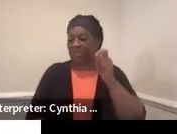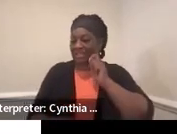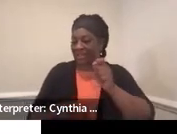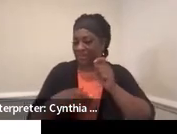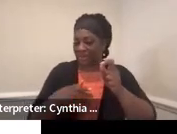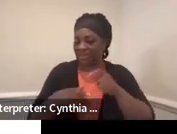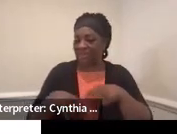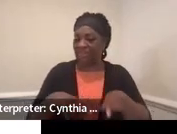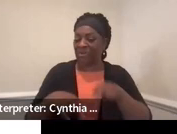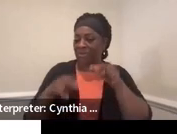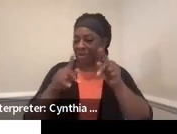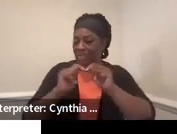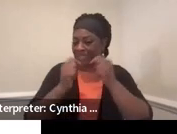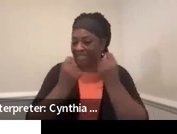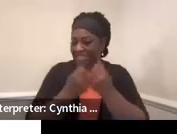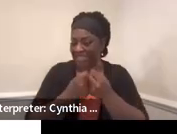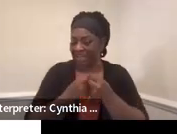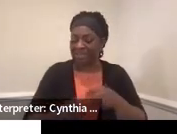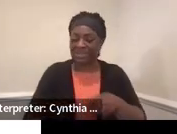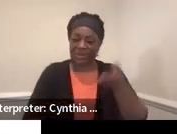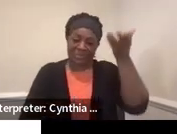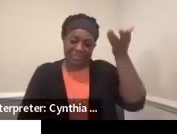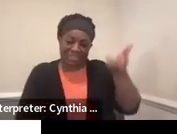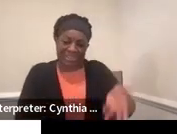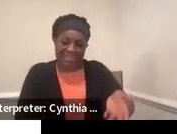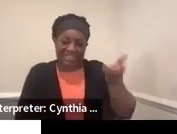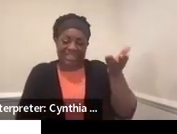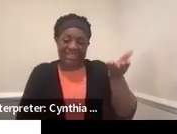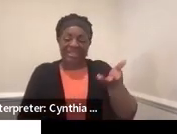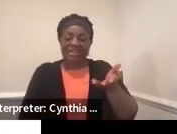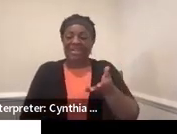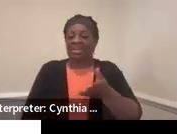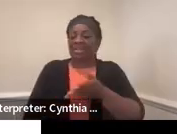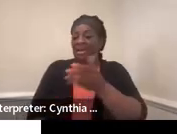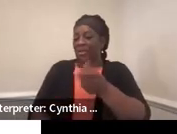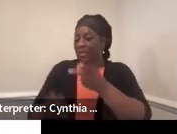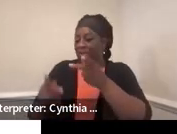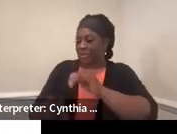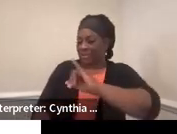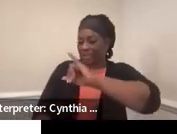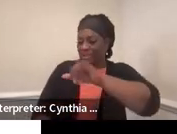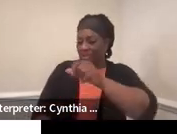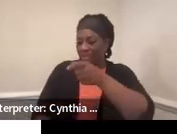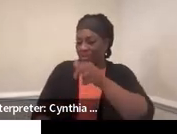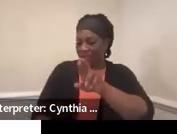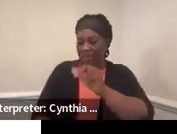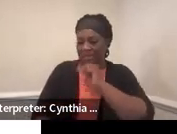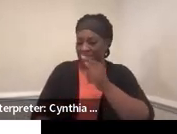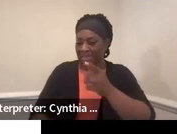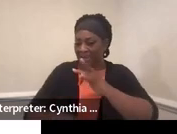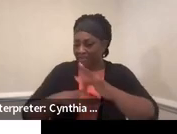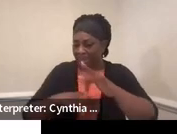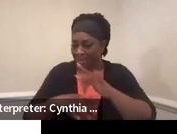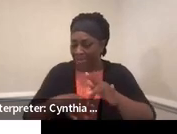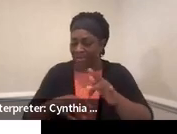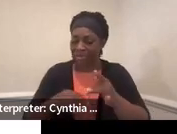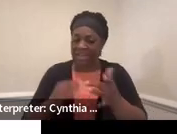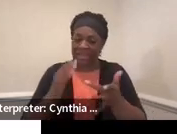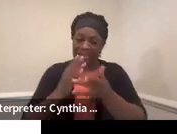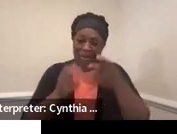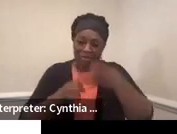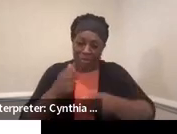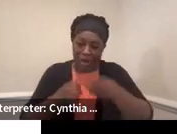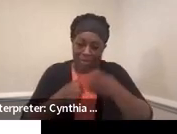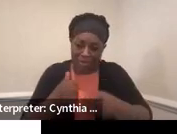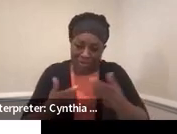Jennifer is not with us right now. She had some tech difficulties earlier working on the website. And our special guest